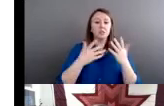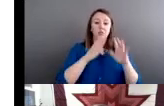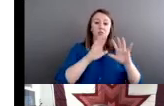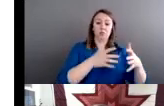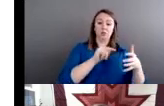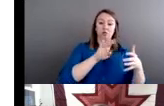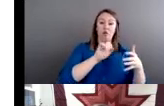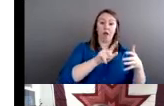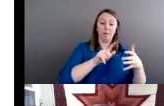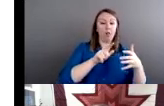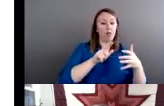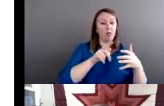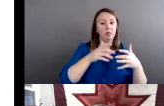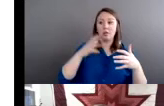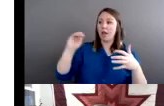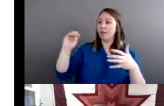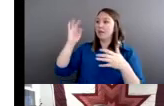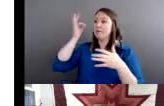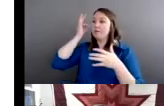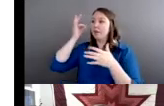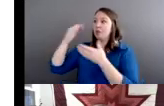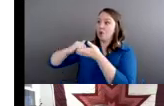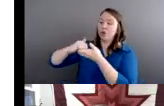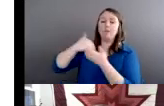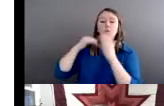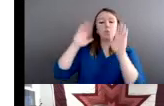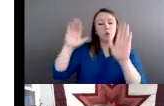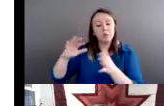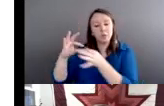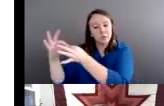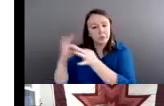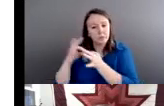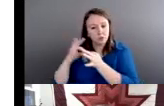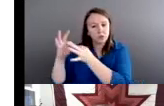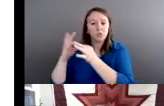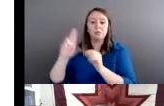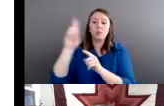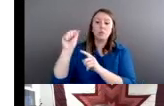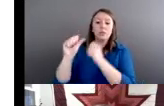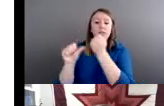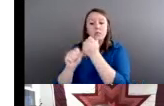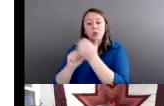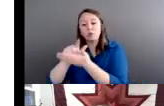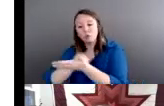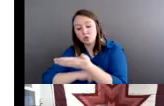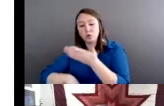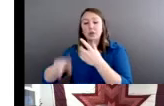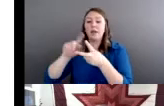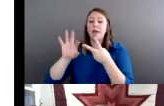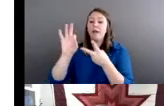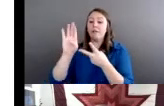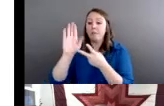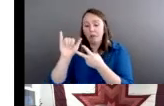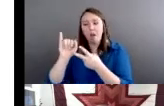partners, including assistant US attorneys, the FBI, and the like. But it hasn't always been